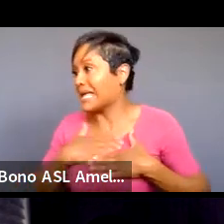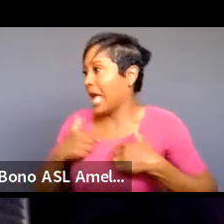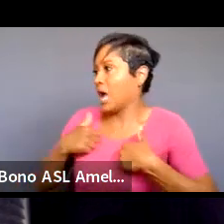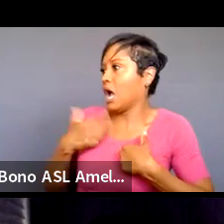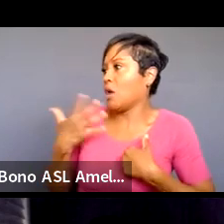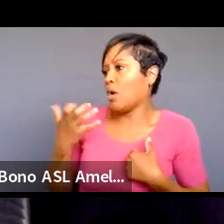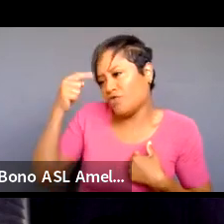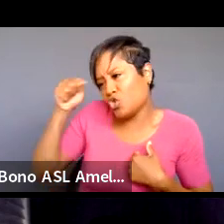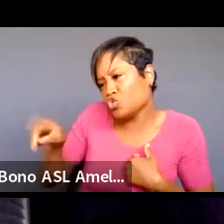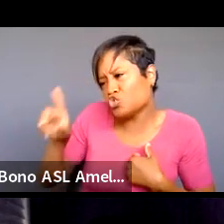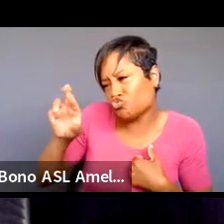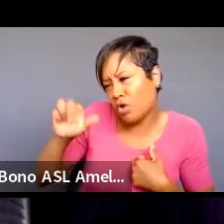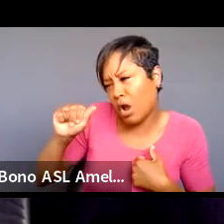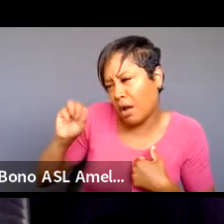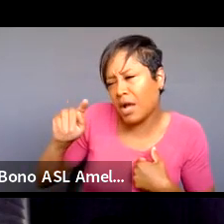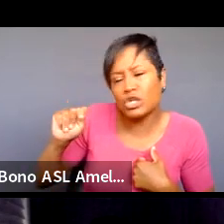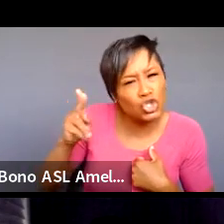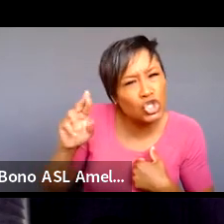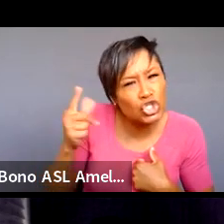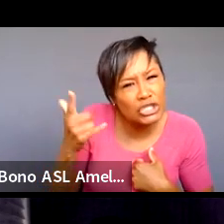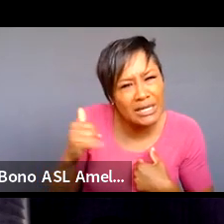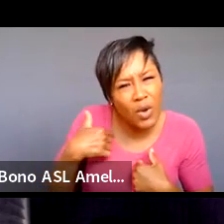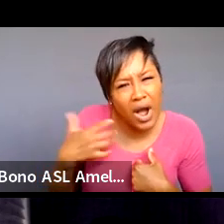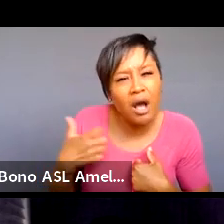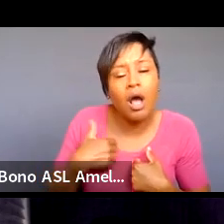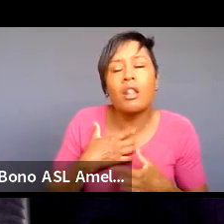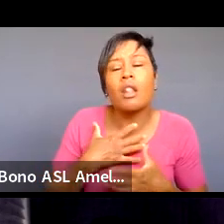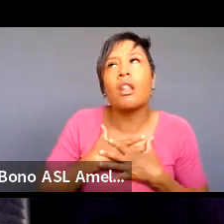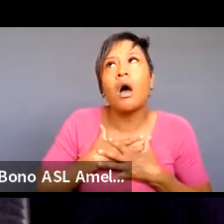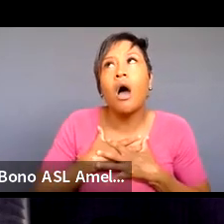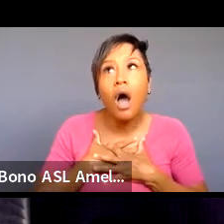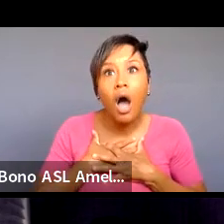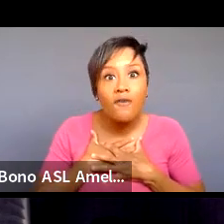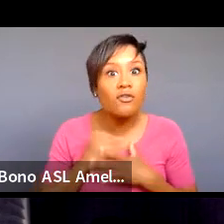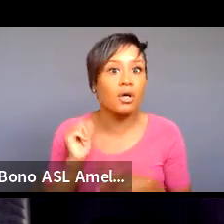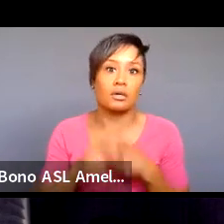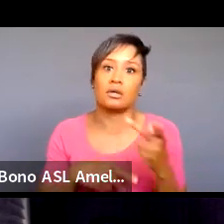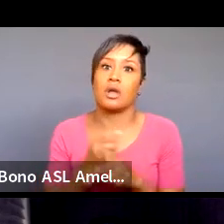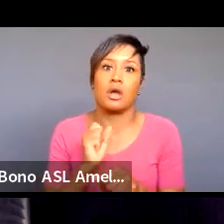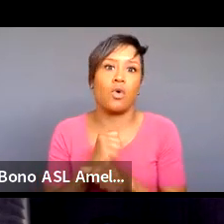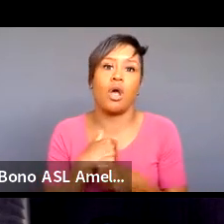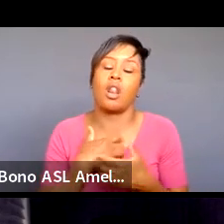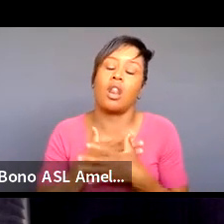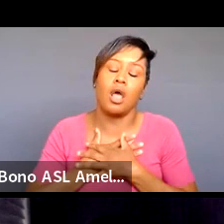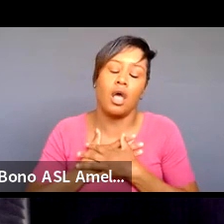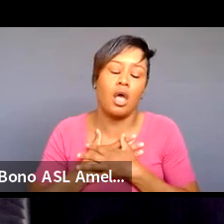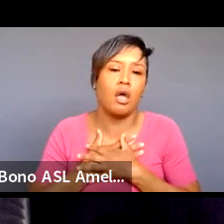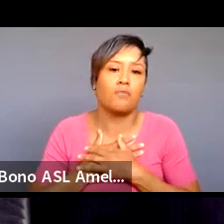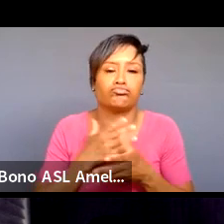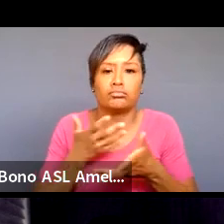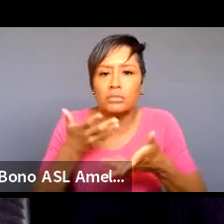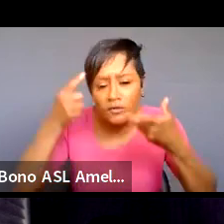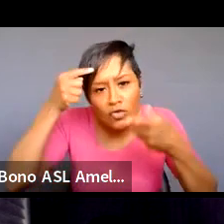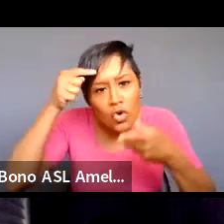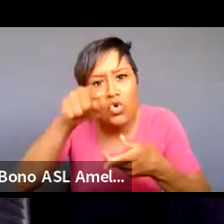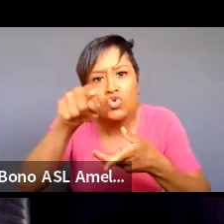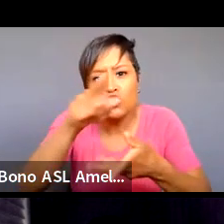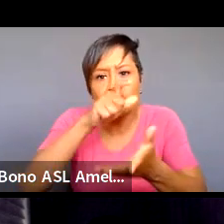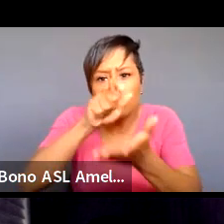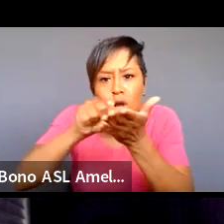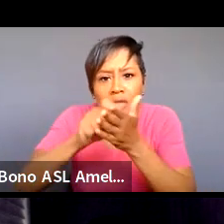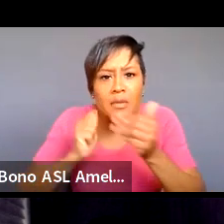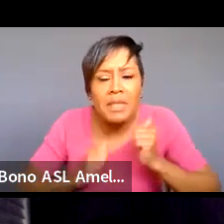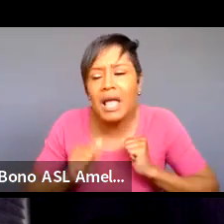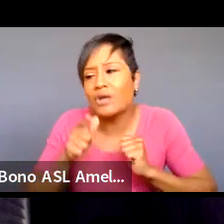for a lot of us to do dramaturgy we love this kind of work and we'd love to be able to to serve you the playwright